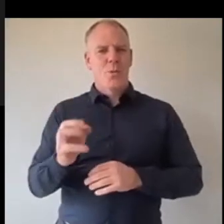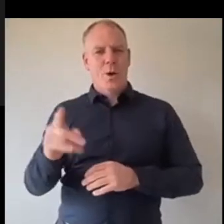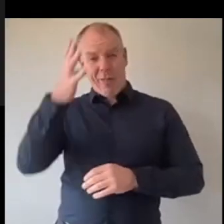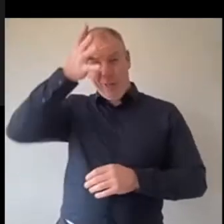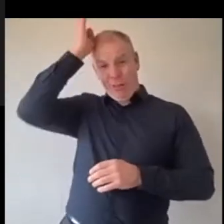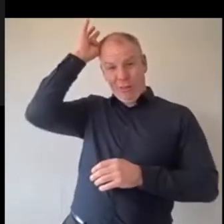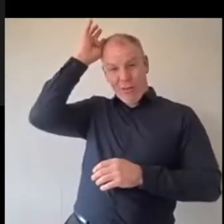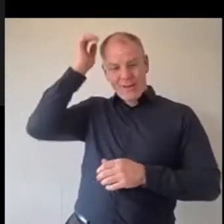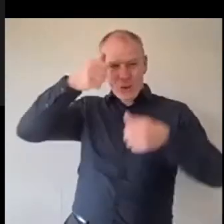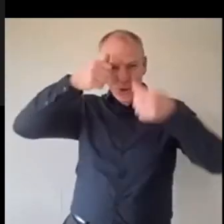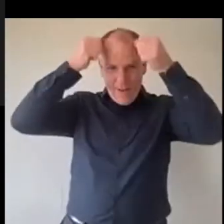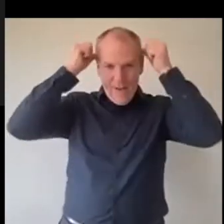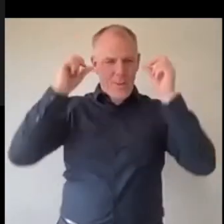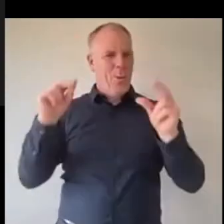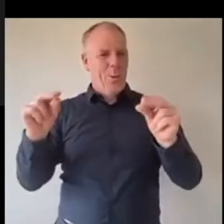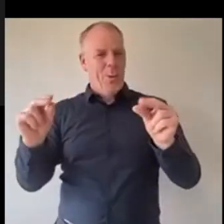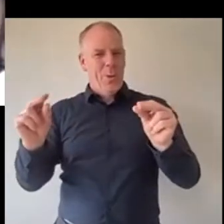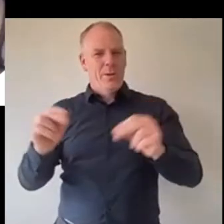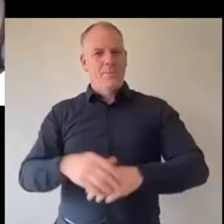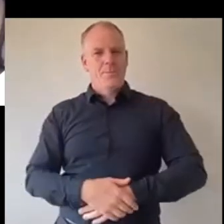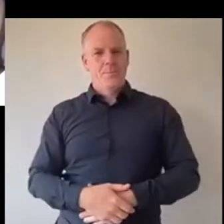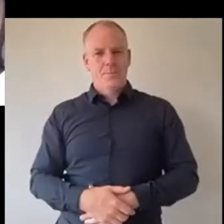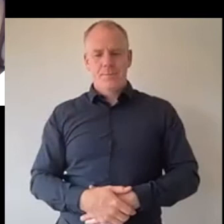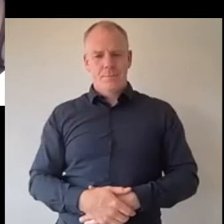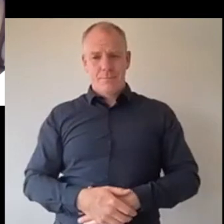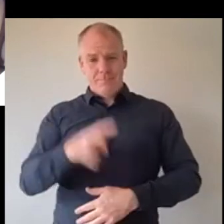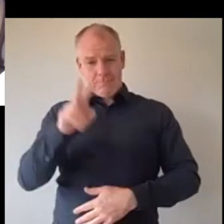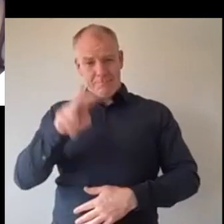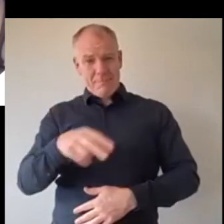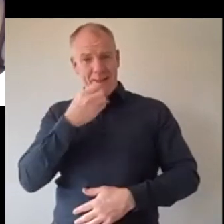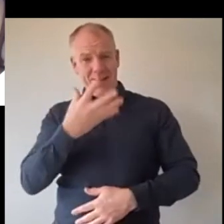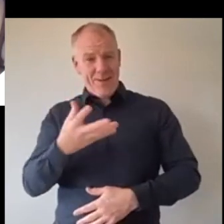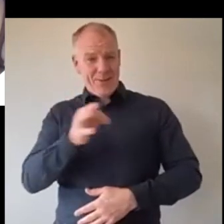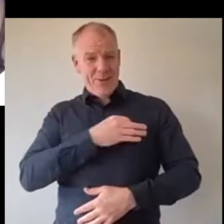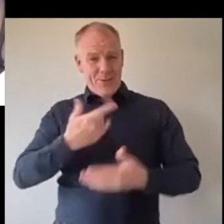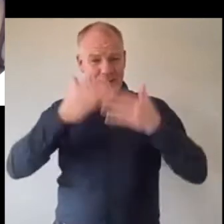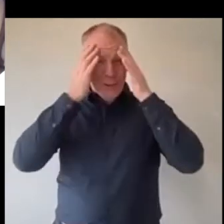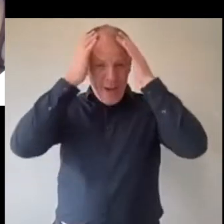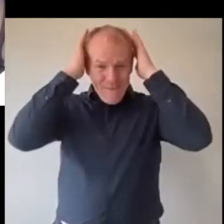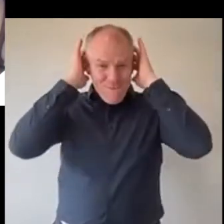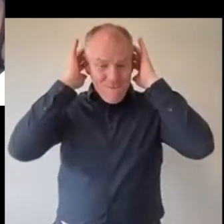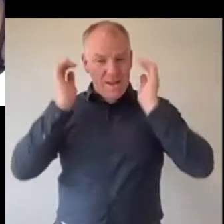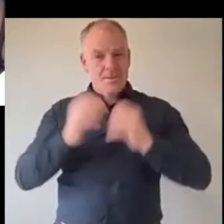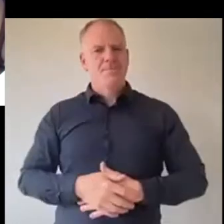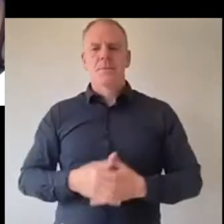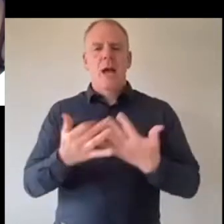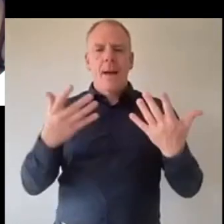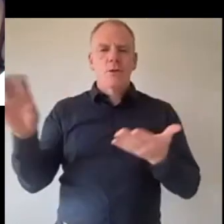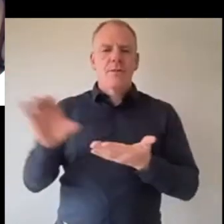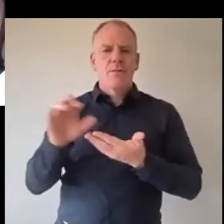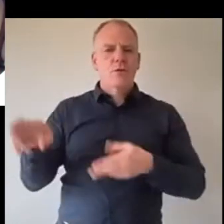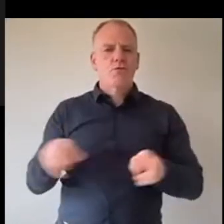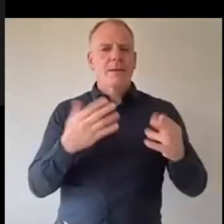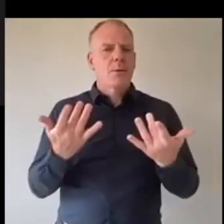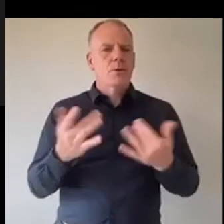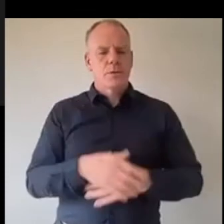no like you wouldn't look good with a shaved head so how much money did you raise tell us that